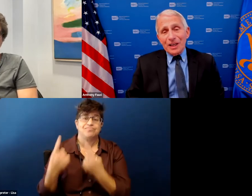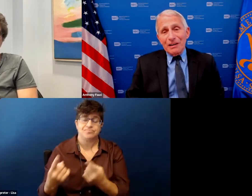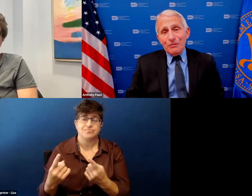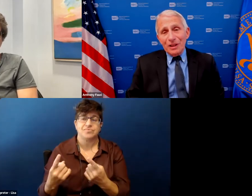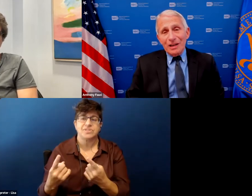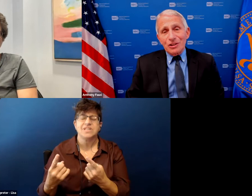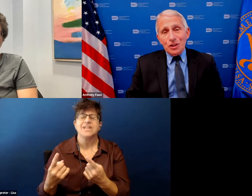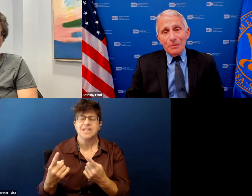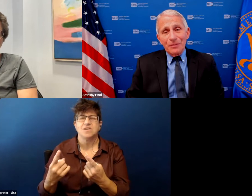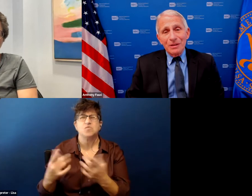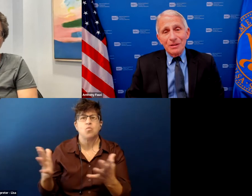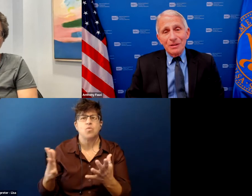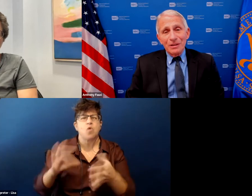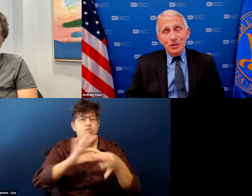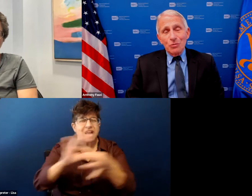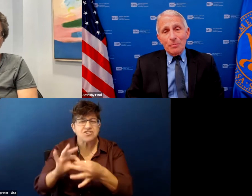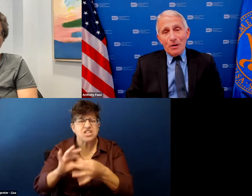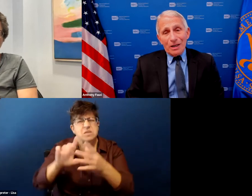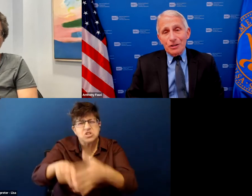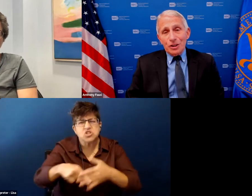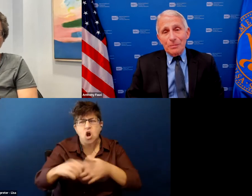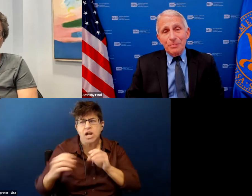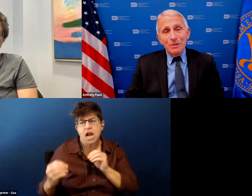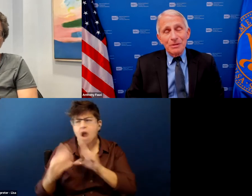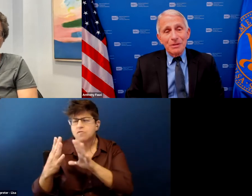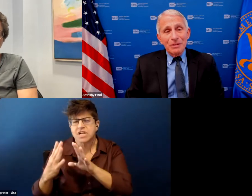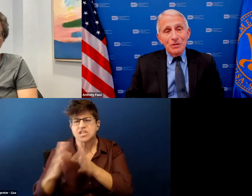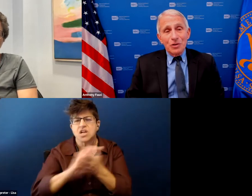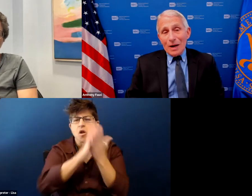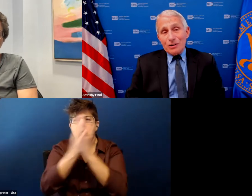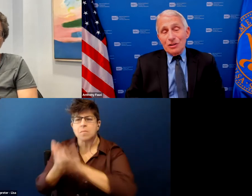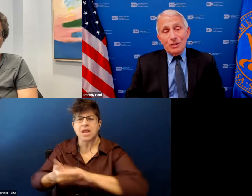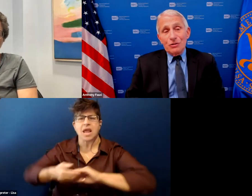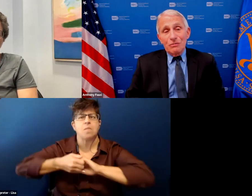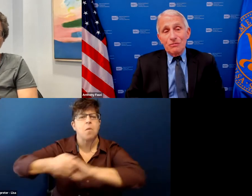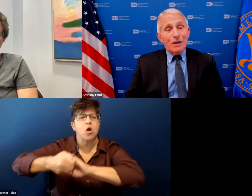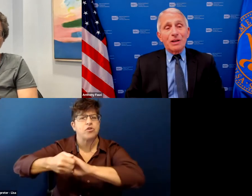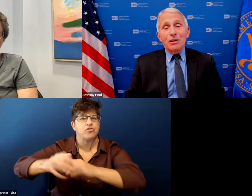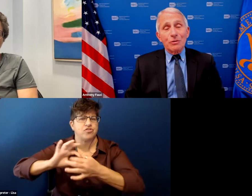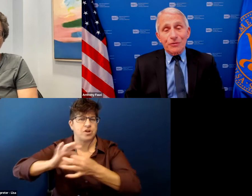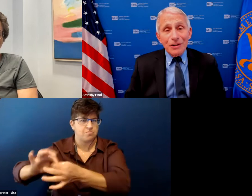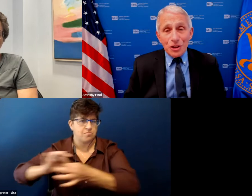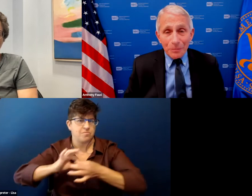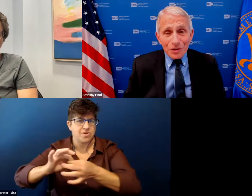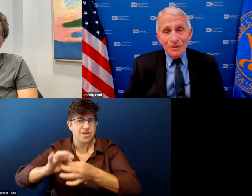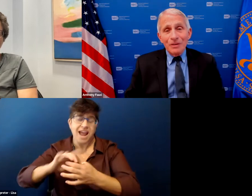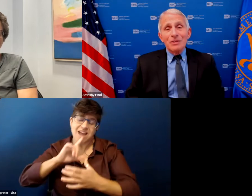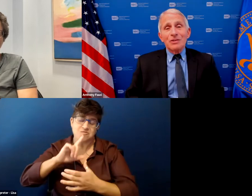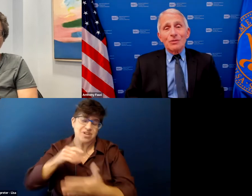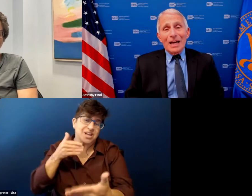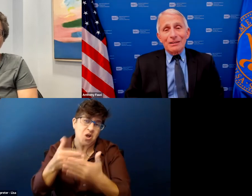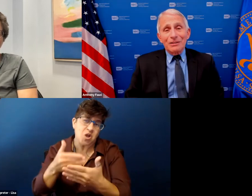confrontative relationship to a partnership to actually very close friendships